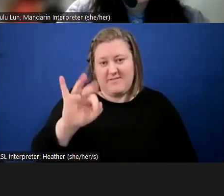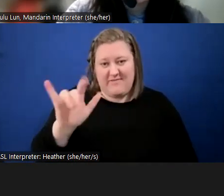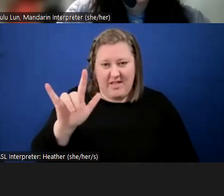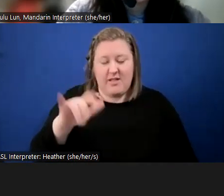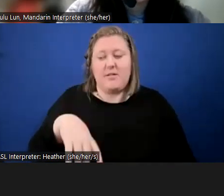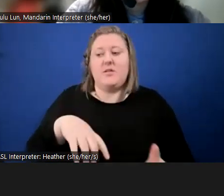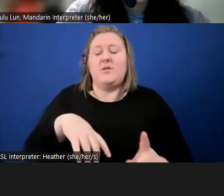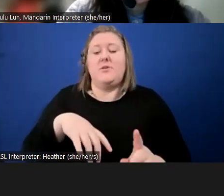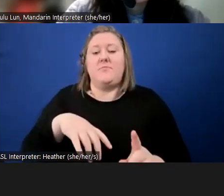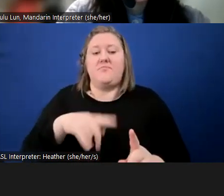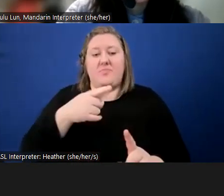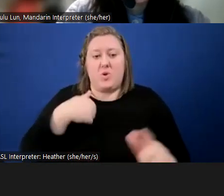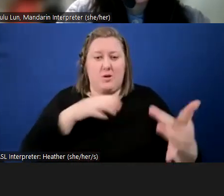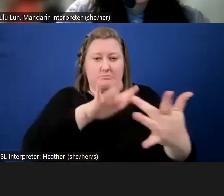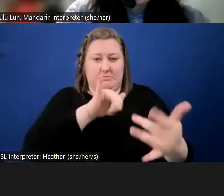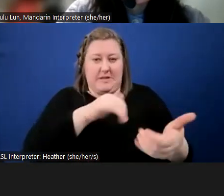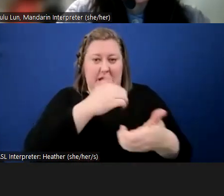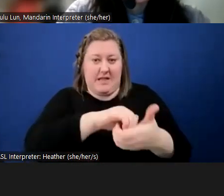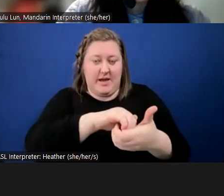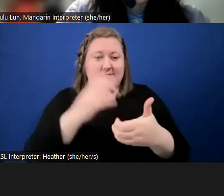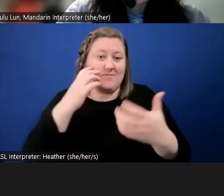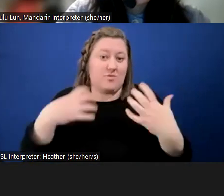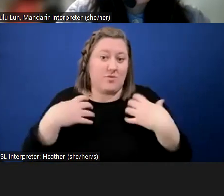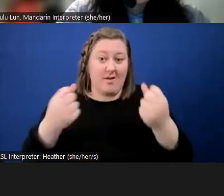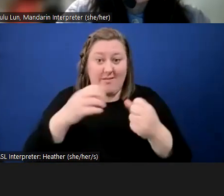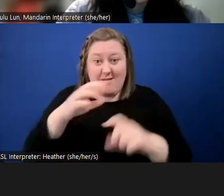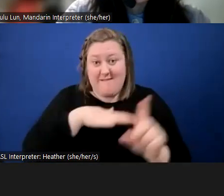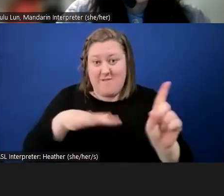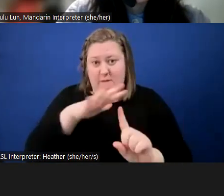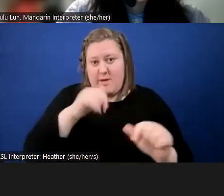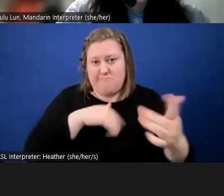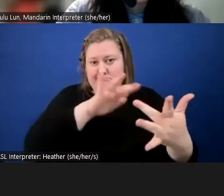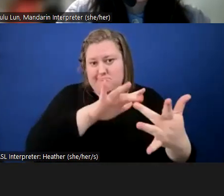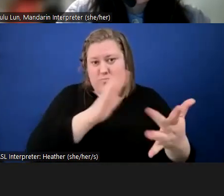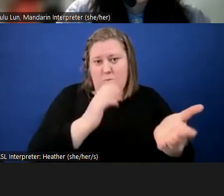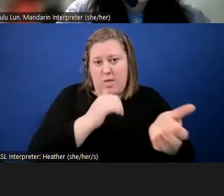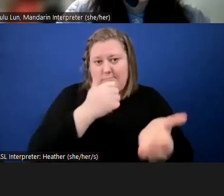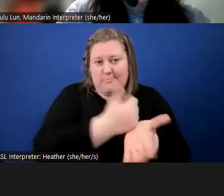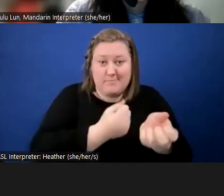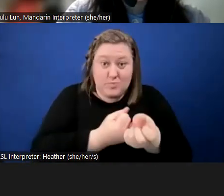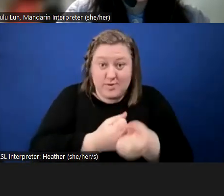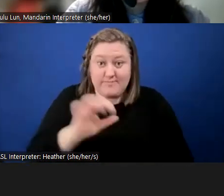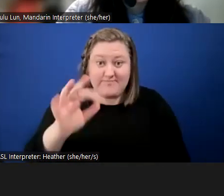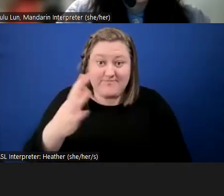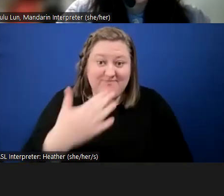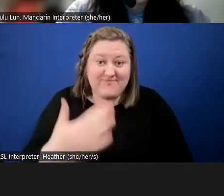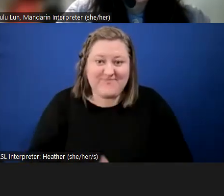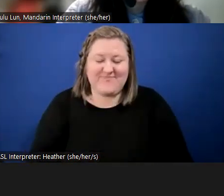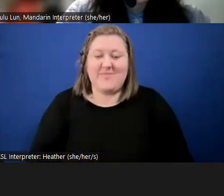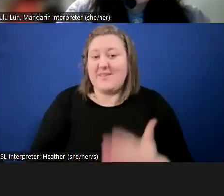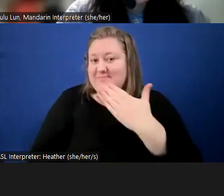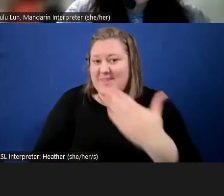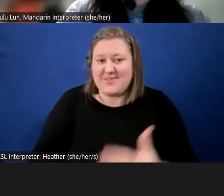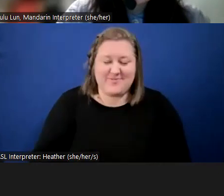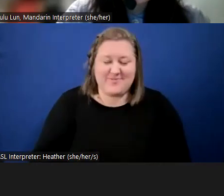you can also reach out to the Alliance for Health and Environment. Okay, thank you so much. Okay. Thank you. Thank you, Ms.